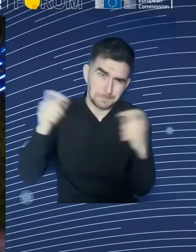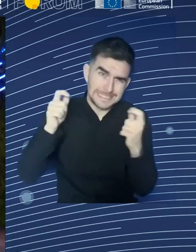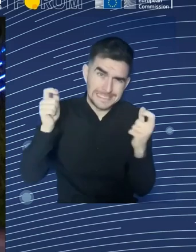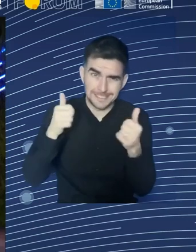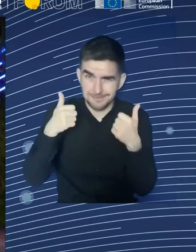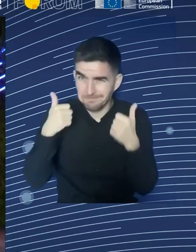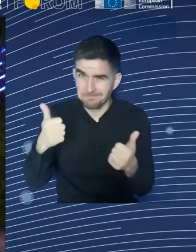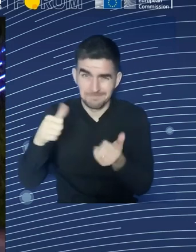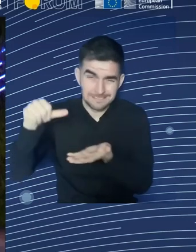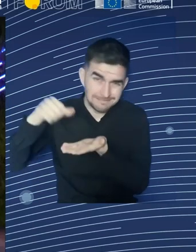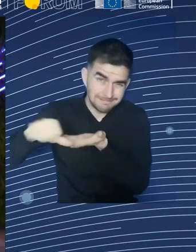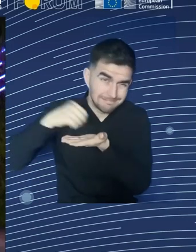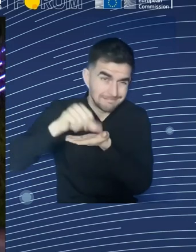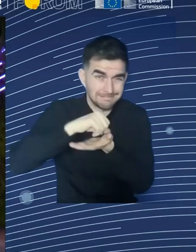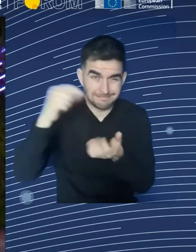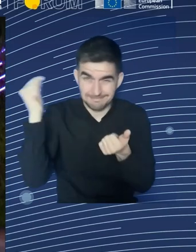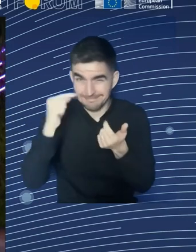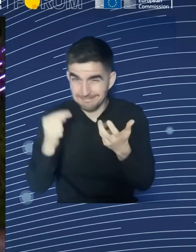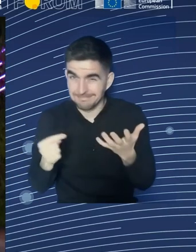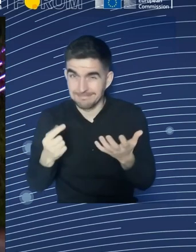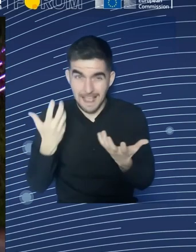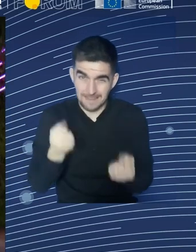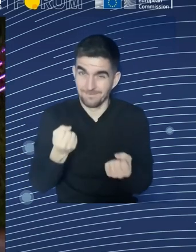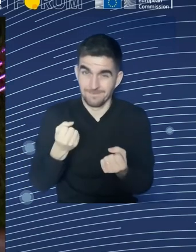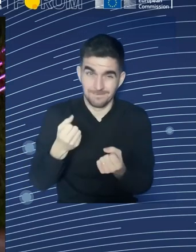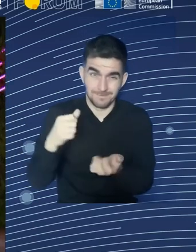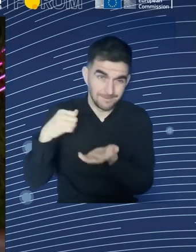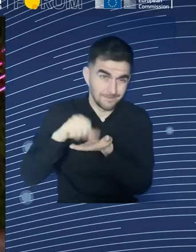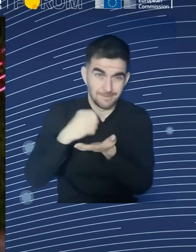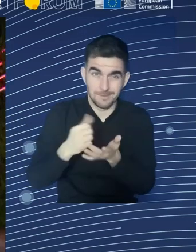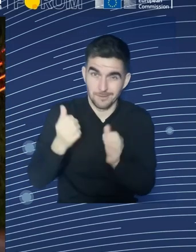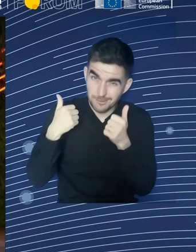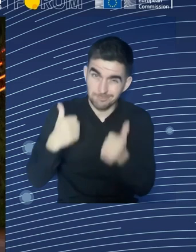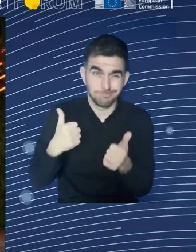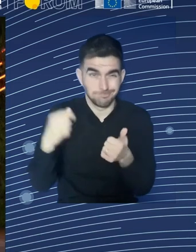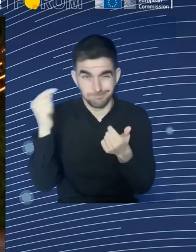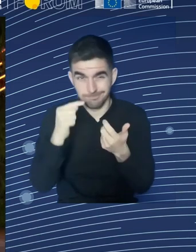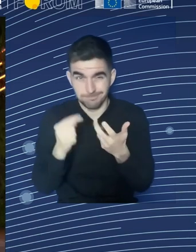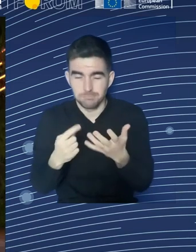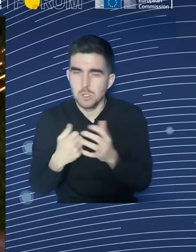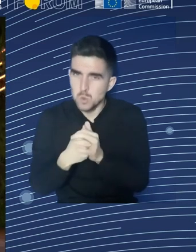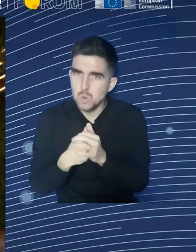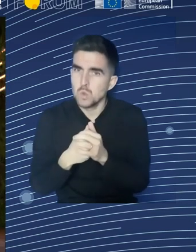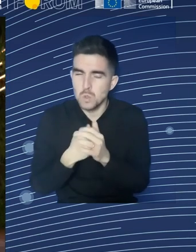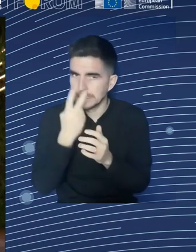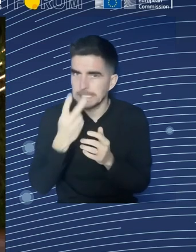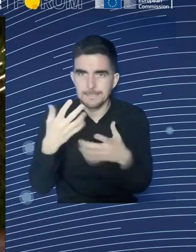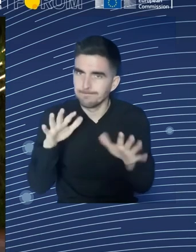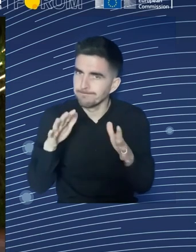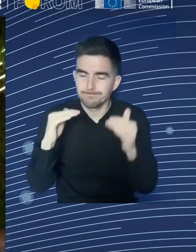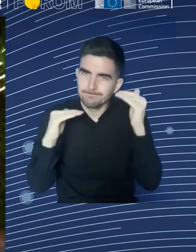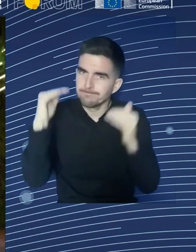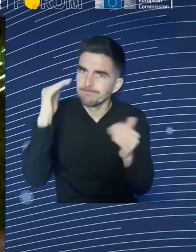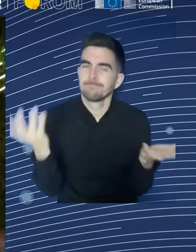failure. But then, of course, I would also say the whole breakdown, the total breakdown of how the EU